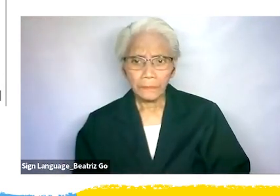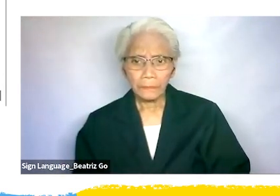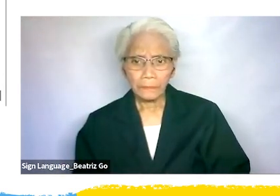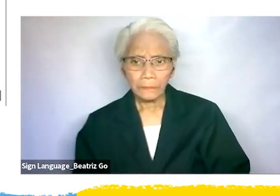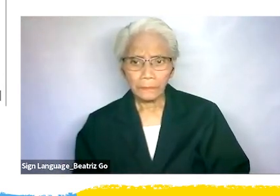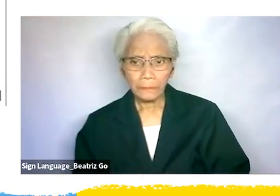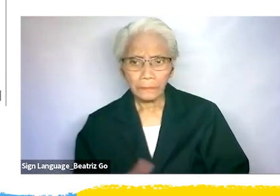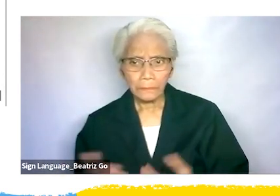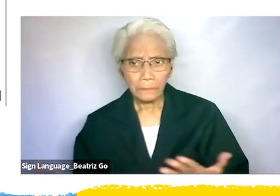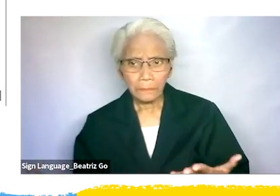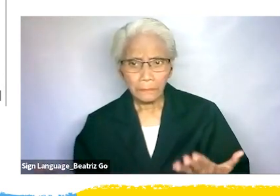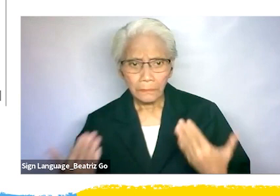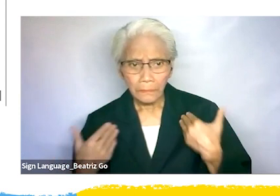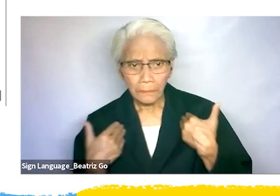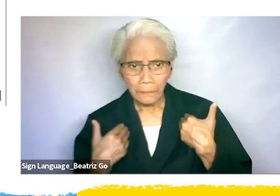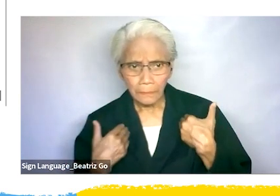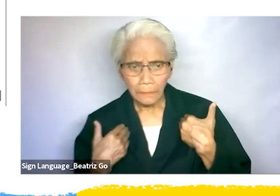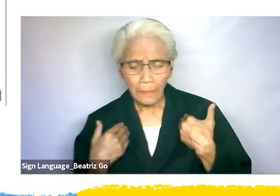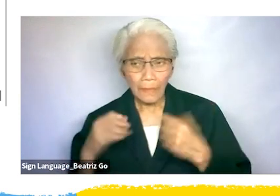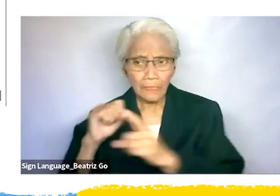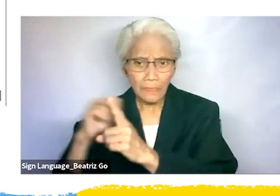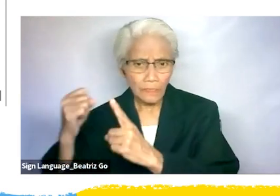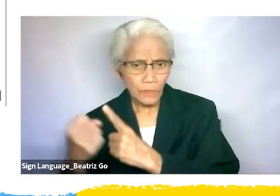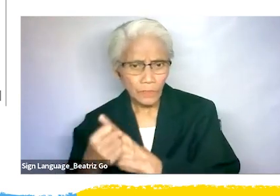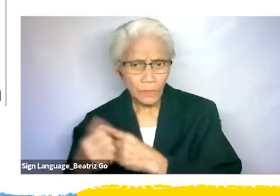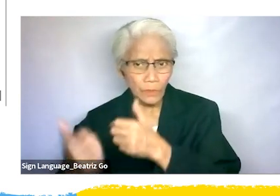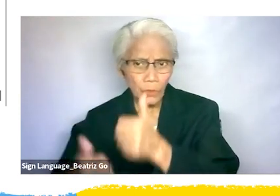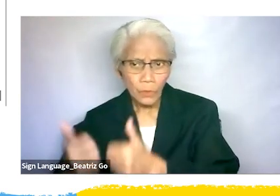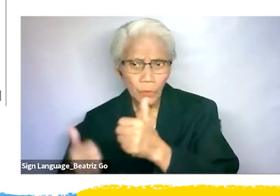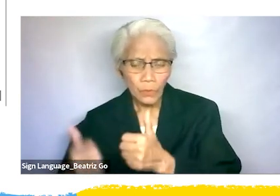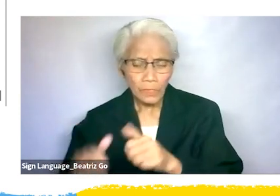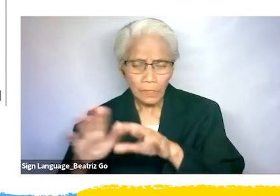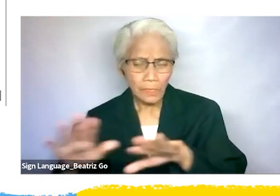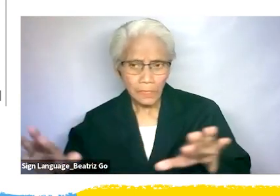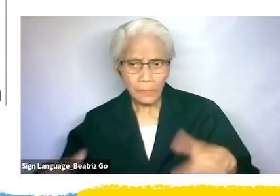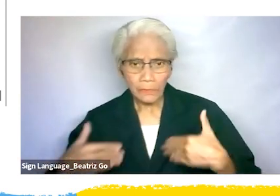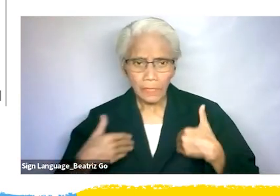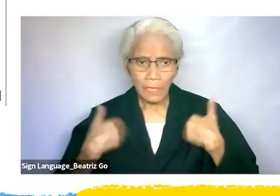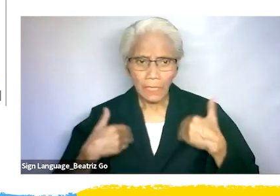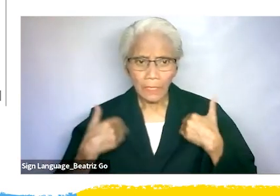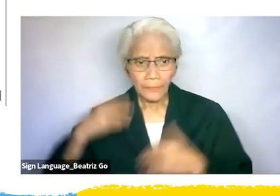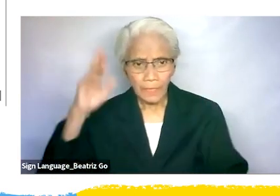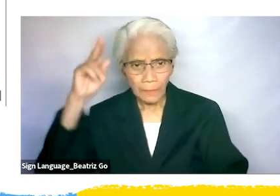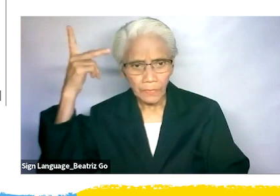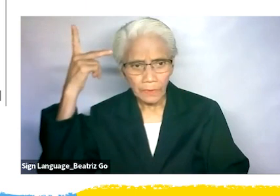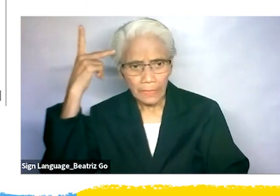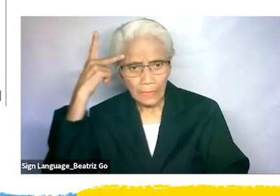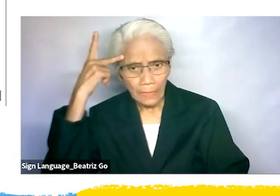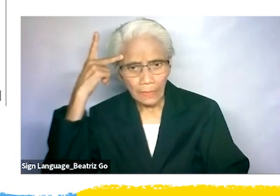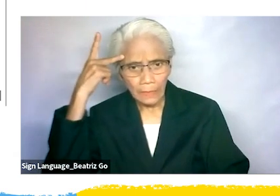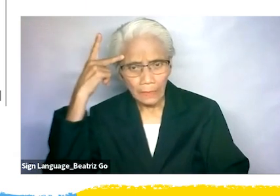has experienced a situation in which children and youth have participated in political demonstrations since